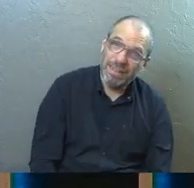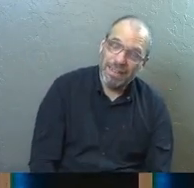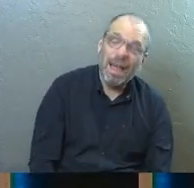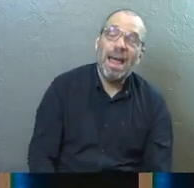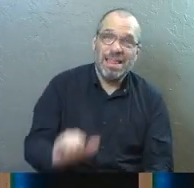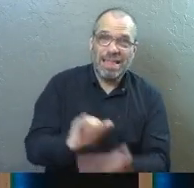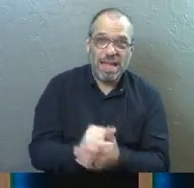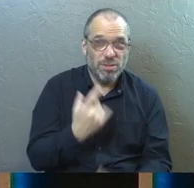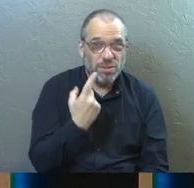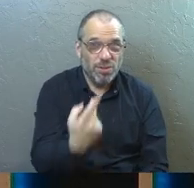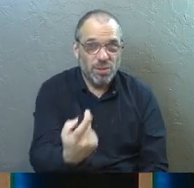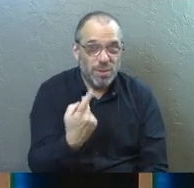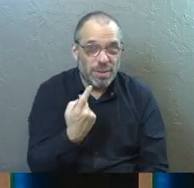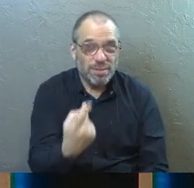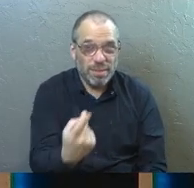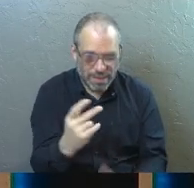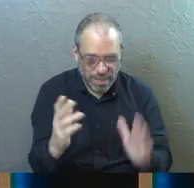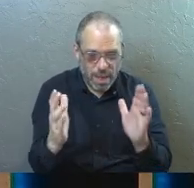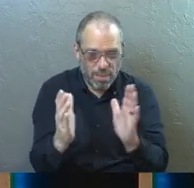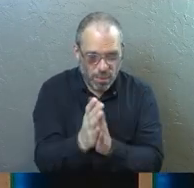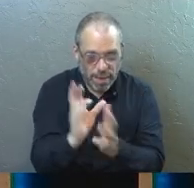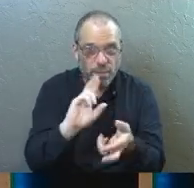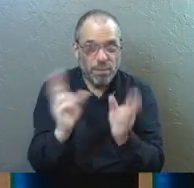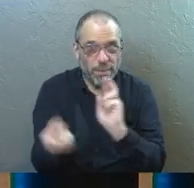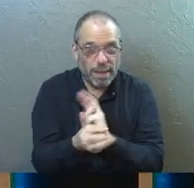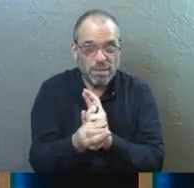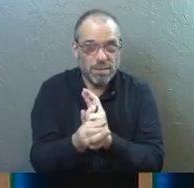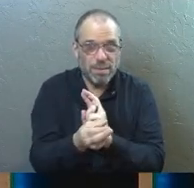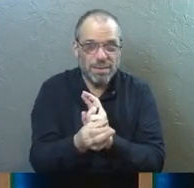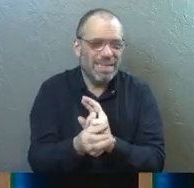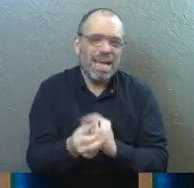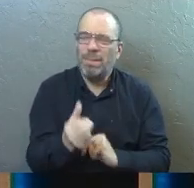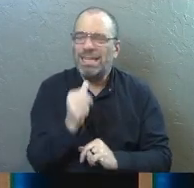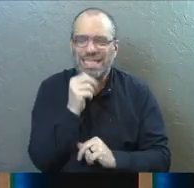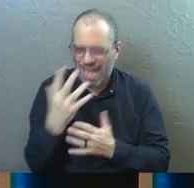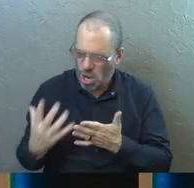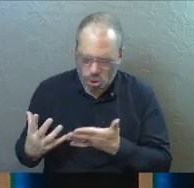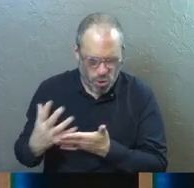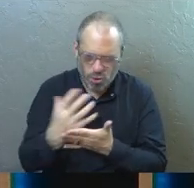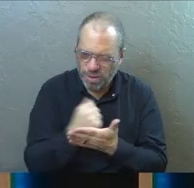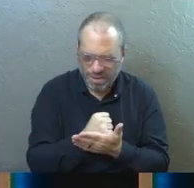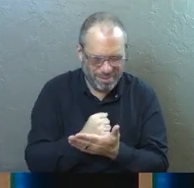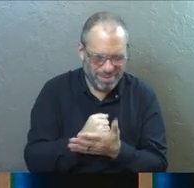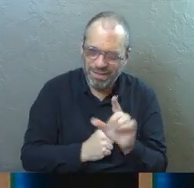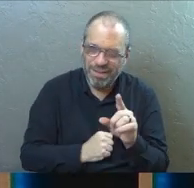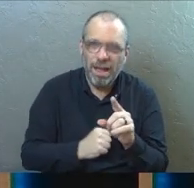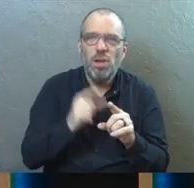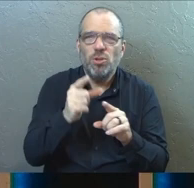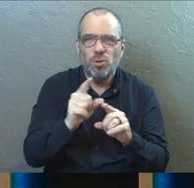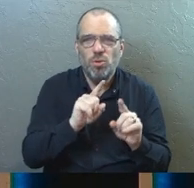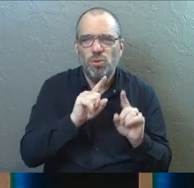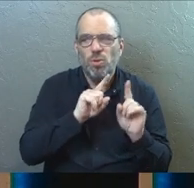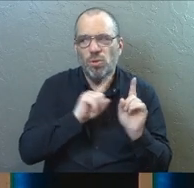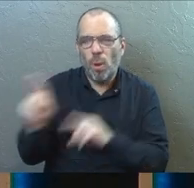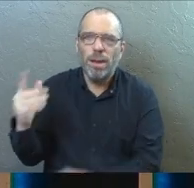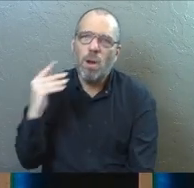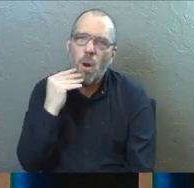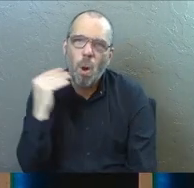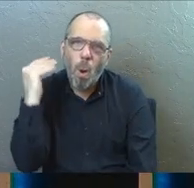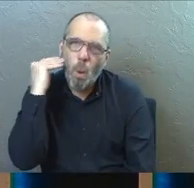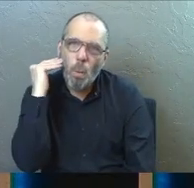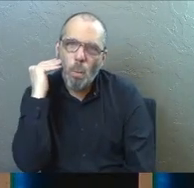And that's us. Pray and repent. It's not you earning. It's you going back home.